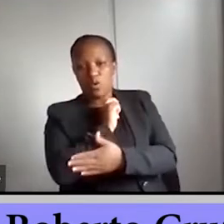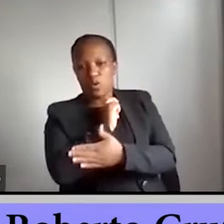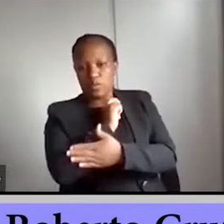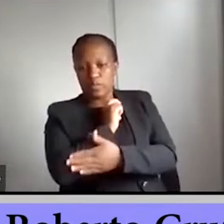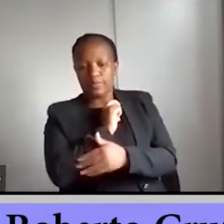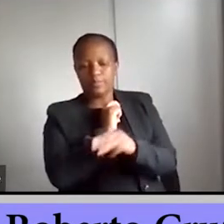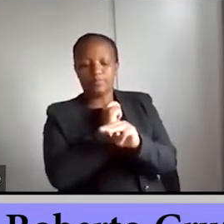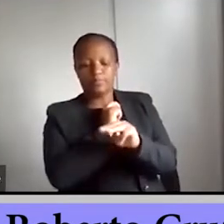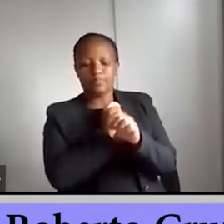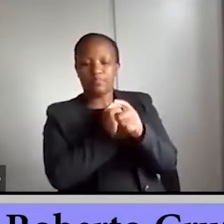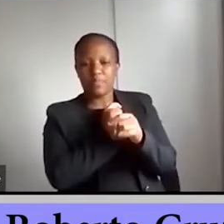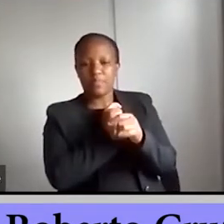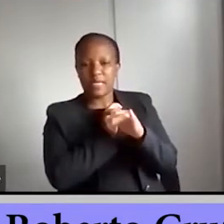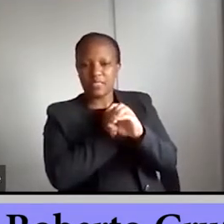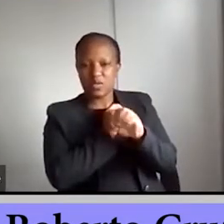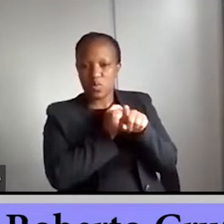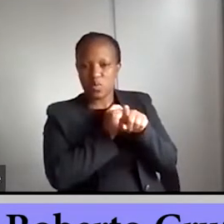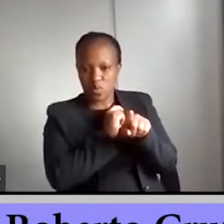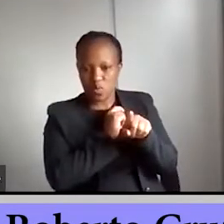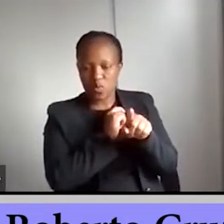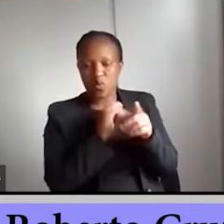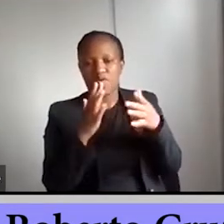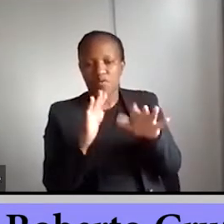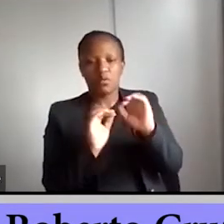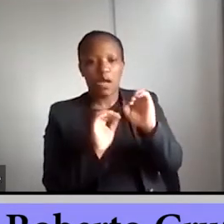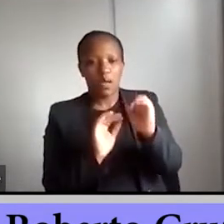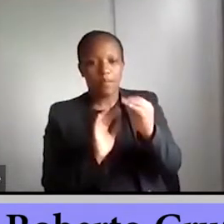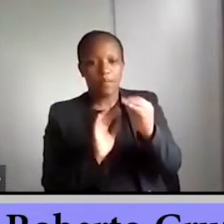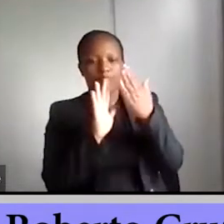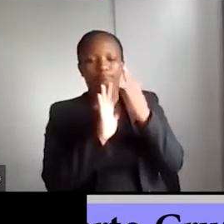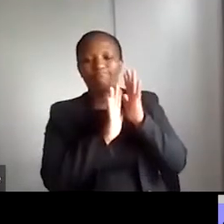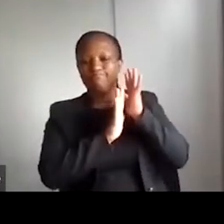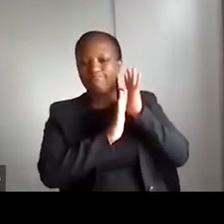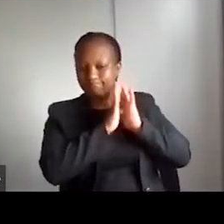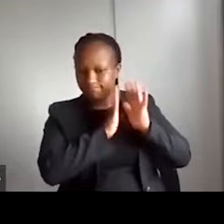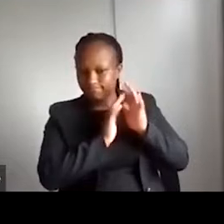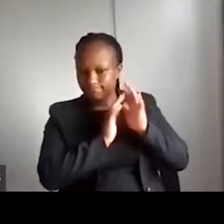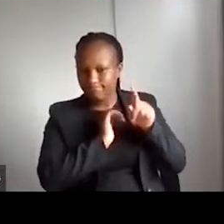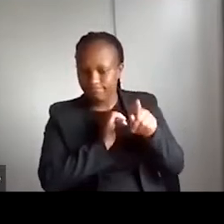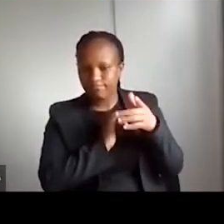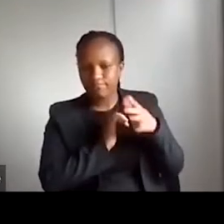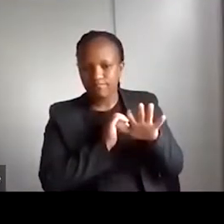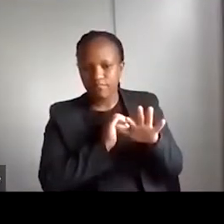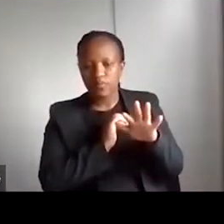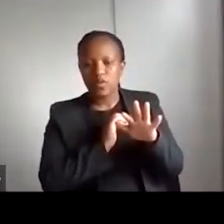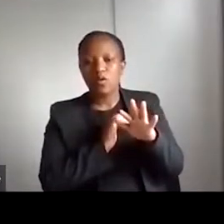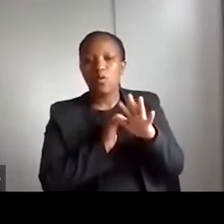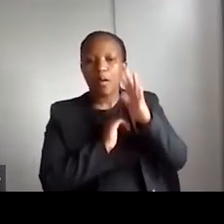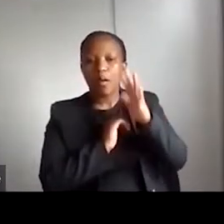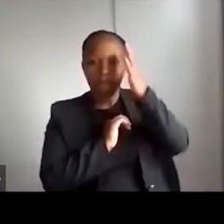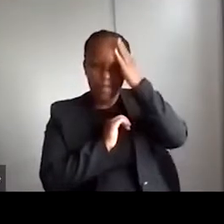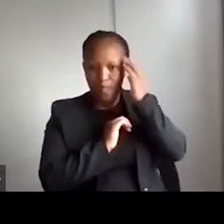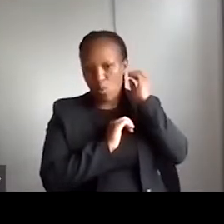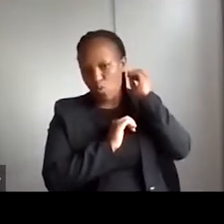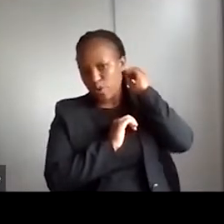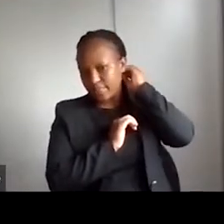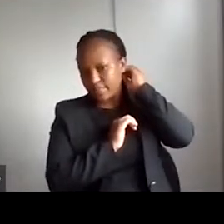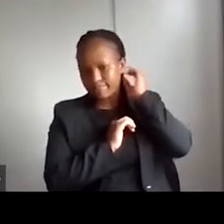radical and sometimes contrary approach to historical fiction was not based on memory but rather on a material